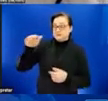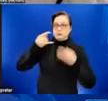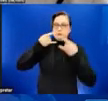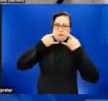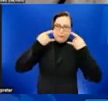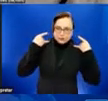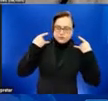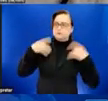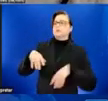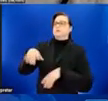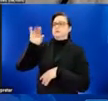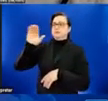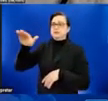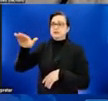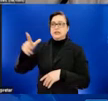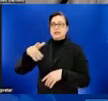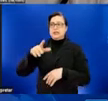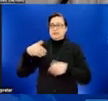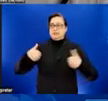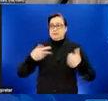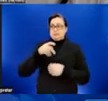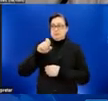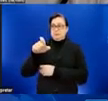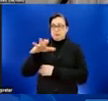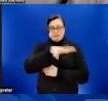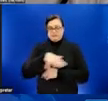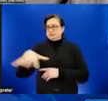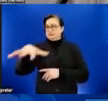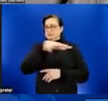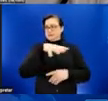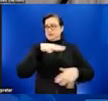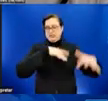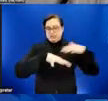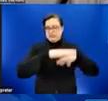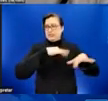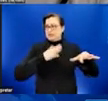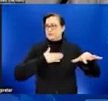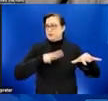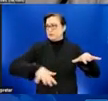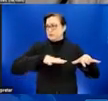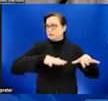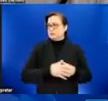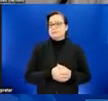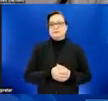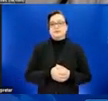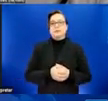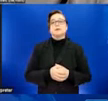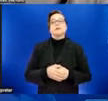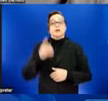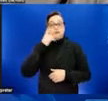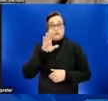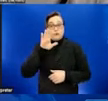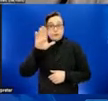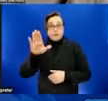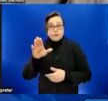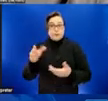CDC recommends that people with monkeypox remain isolated at home or at another location for the duration of the illness, except to get medical care.